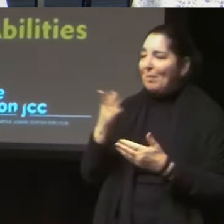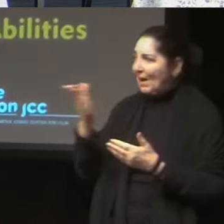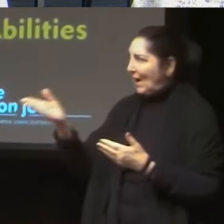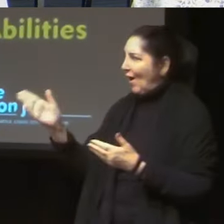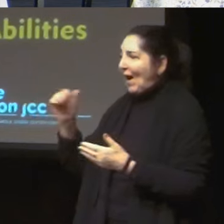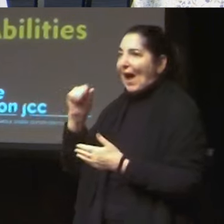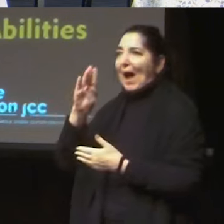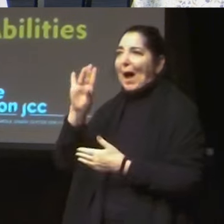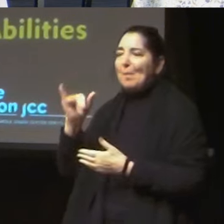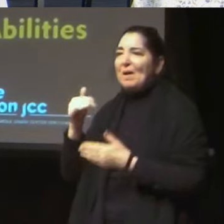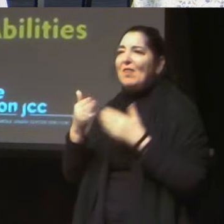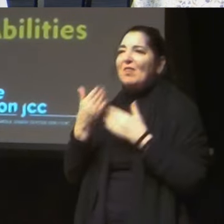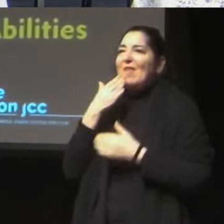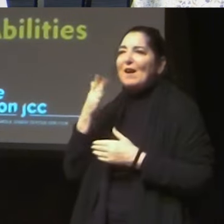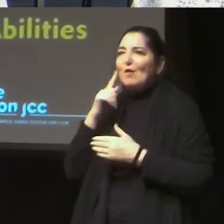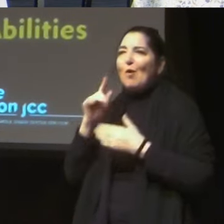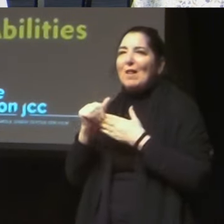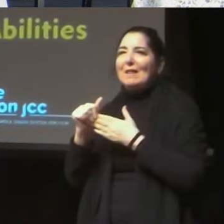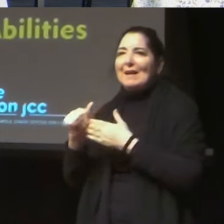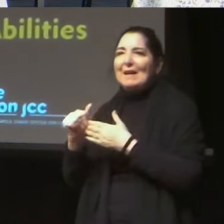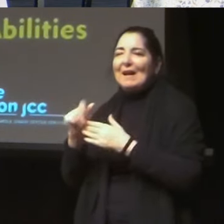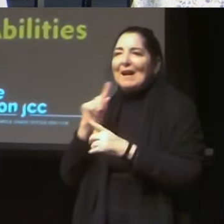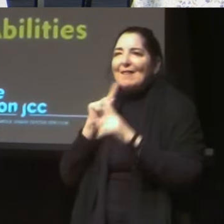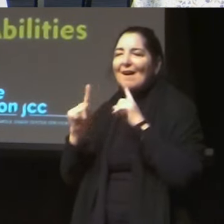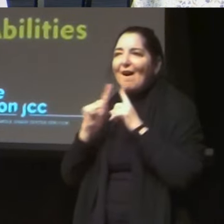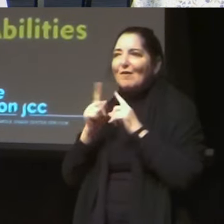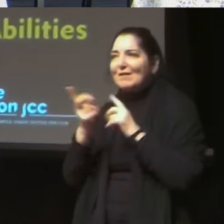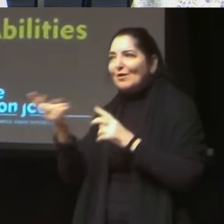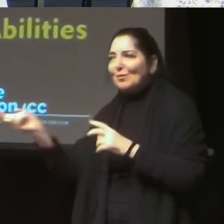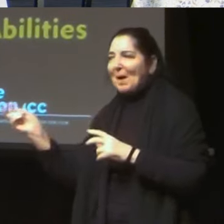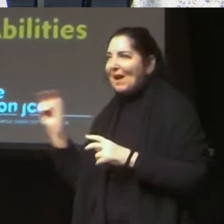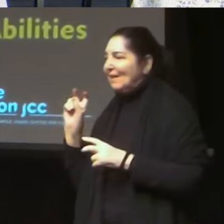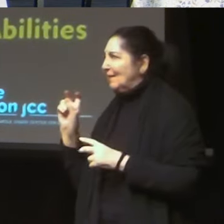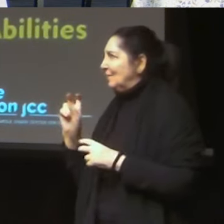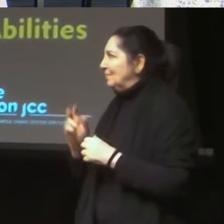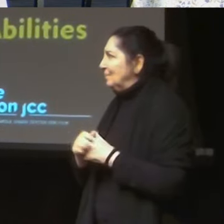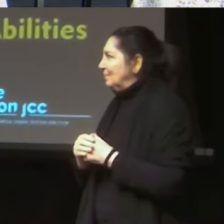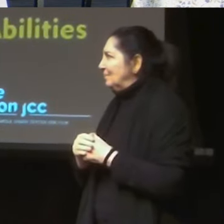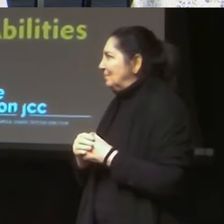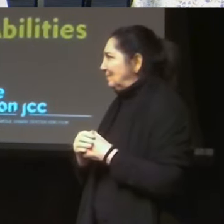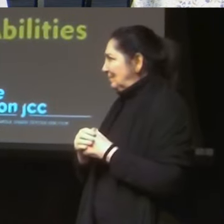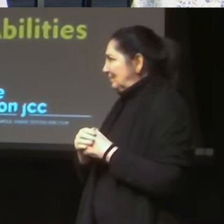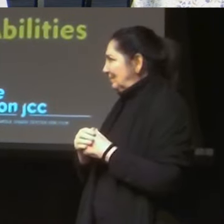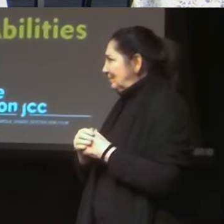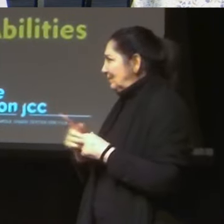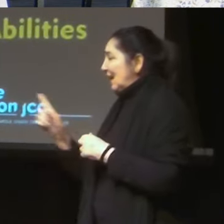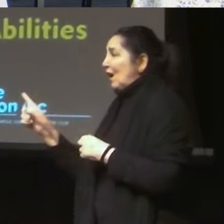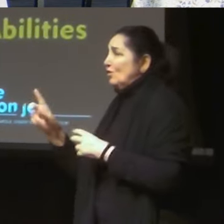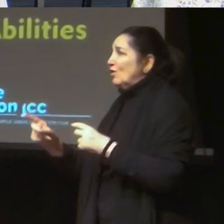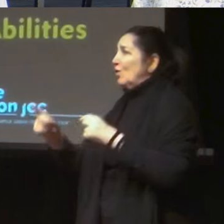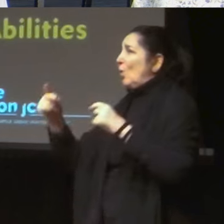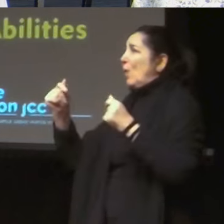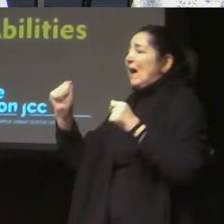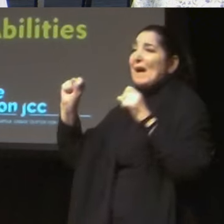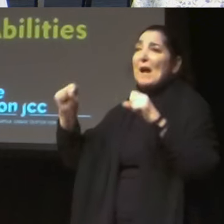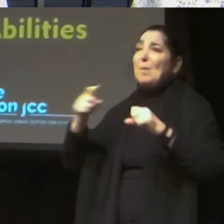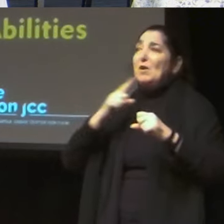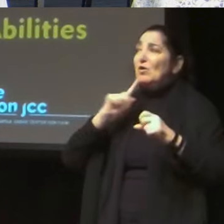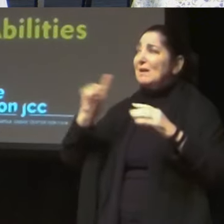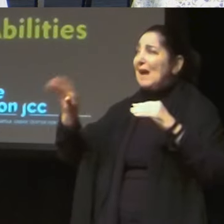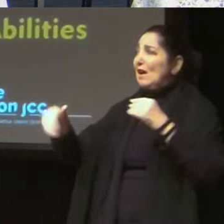very quickly like to just introduce and draw attention to the two other members in the audience. That's all, not, not for questions, but just to, yeah. Oh,